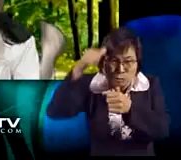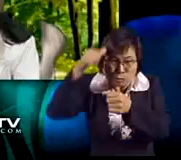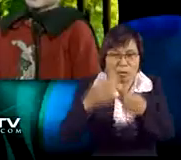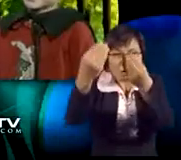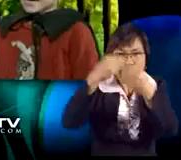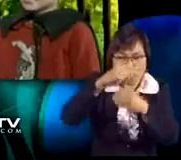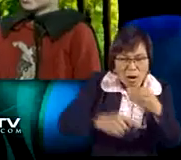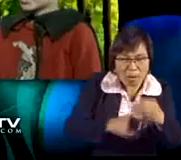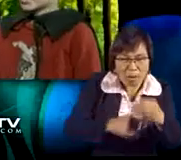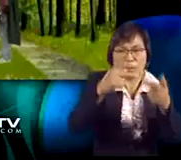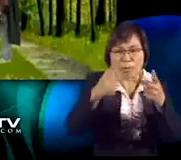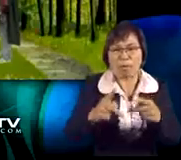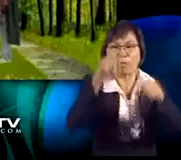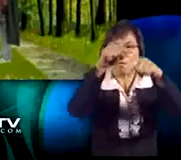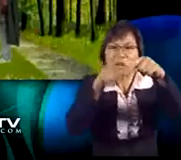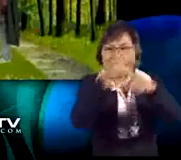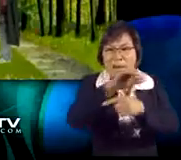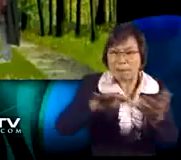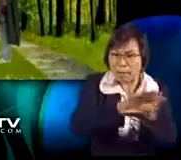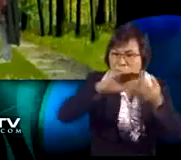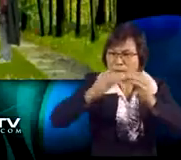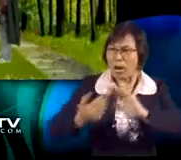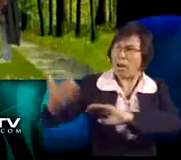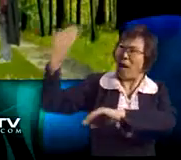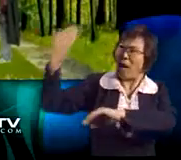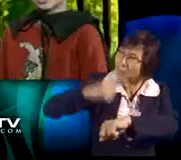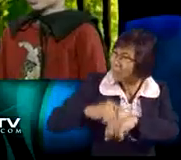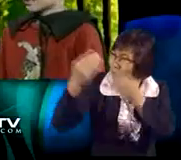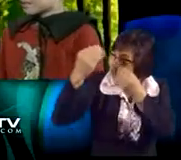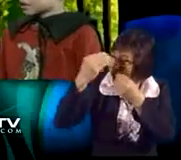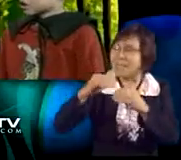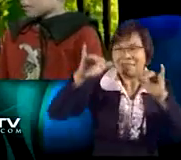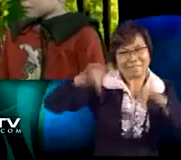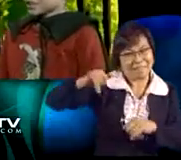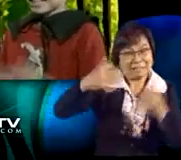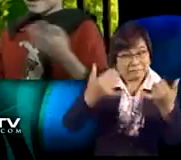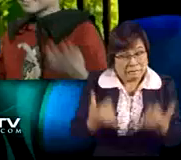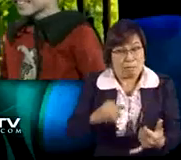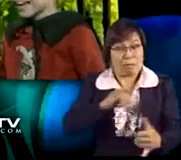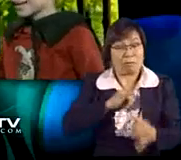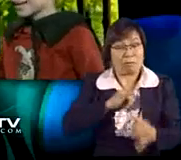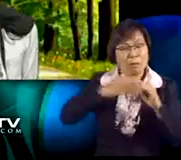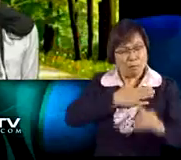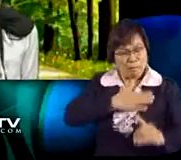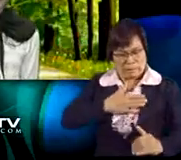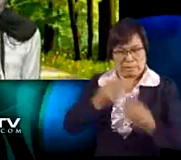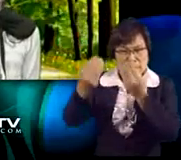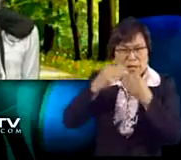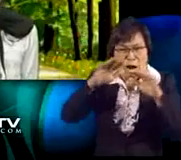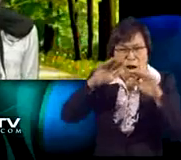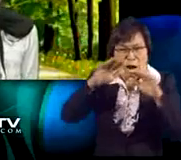today? Yes. Do you remember you taught me about improper fractions and mixed numbers the last time?